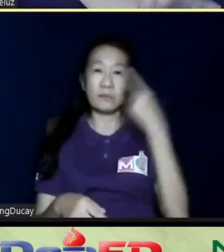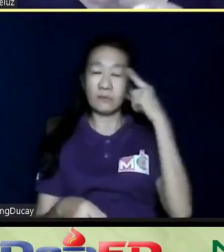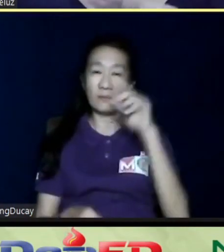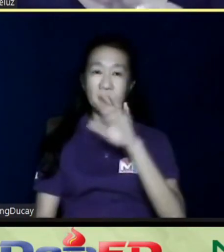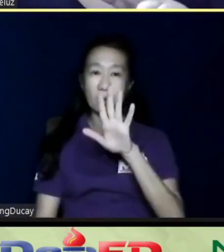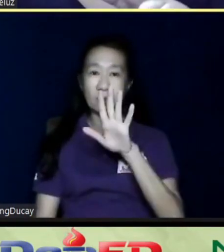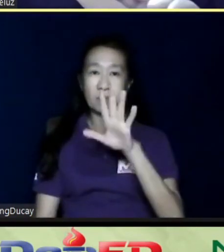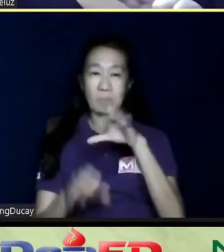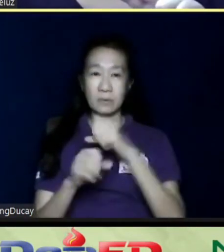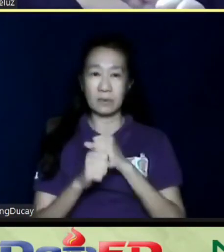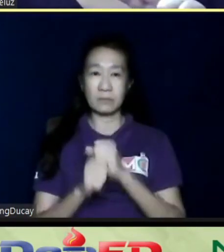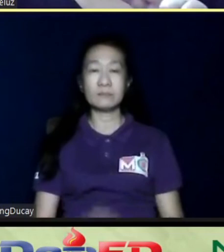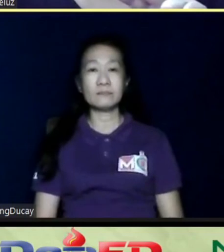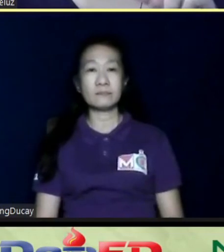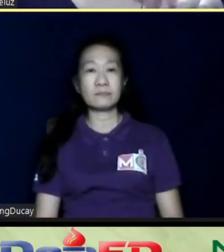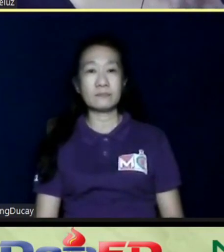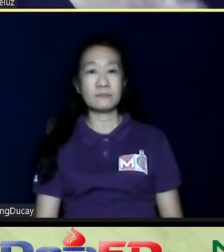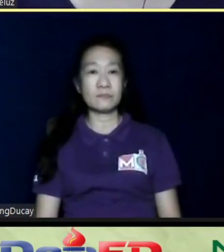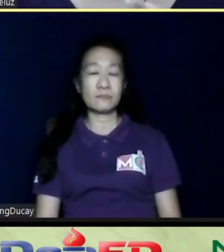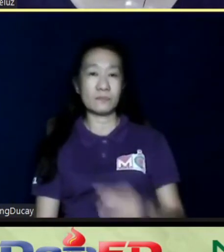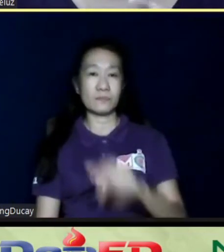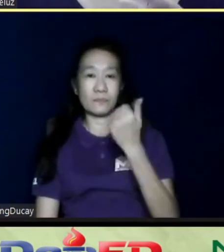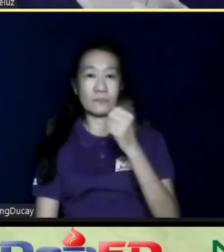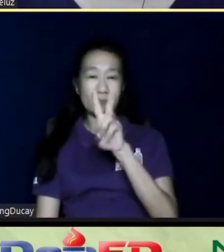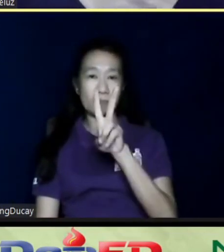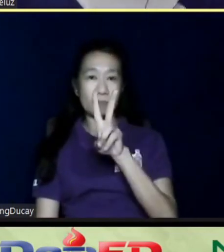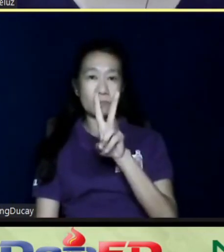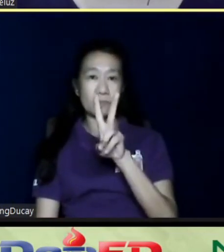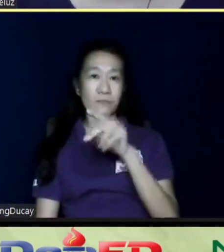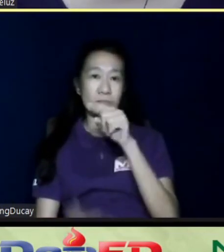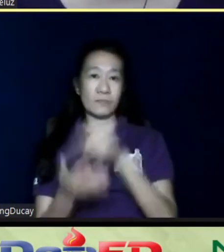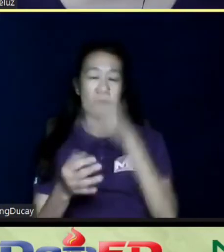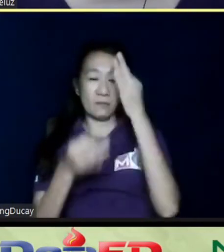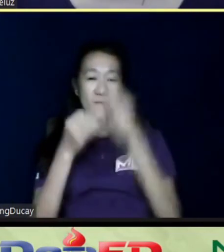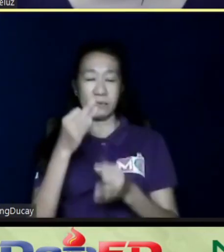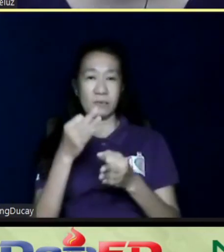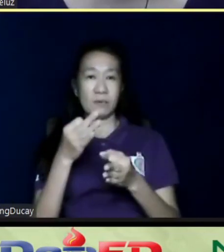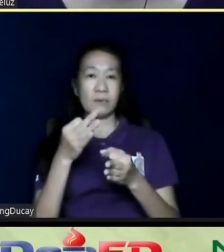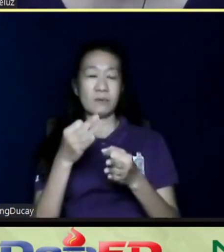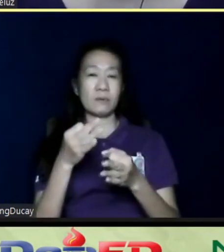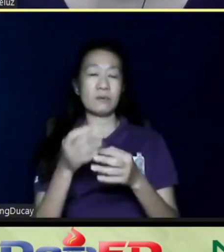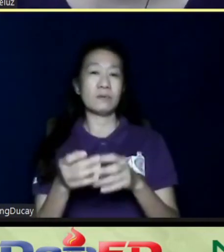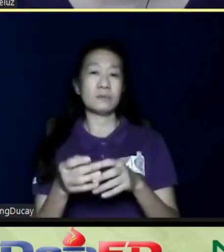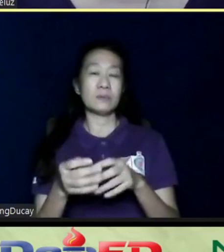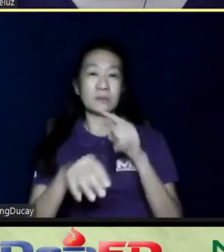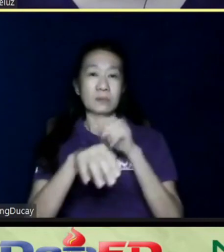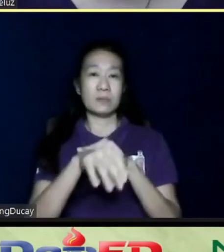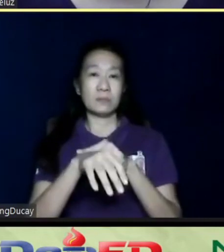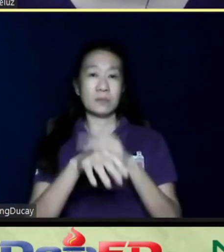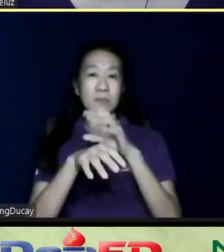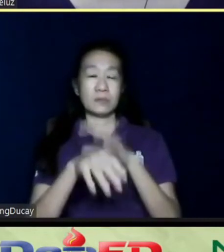will get another two. It's final round. So by the time that you take